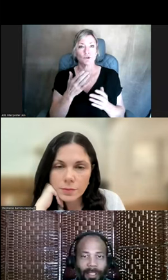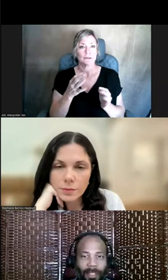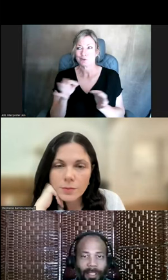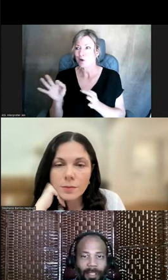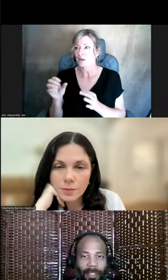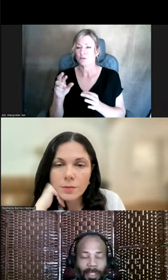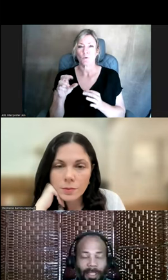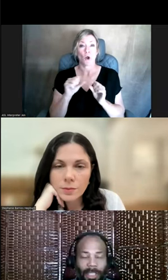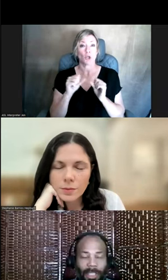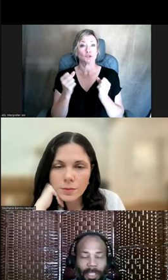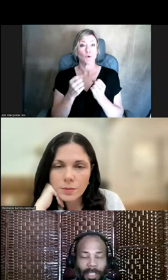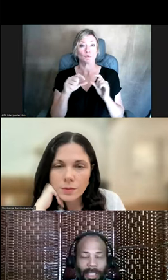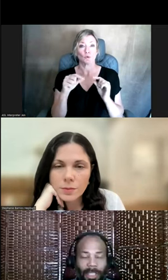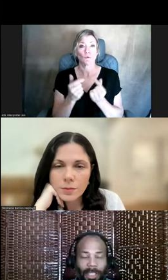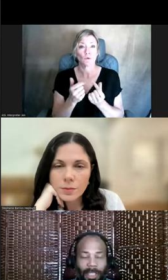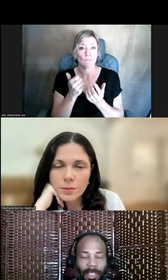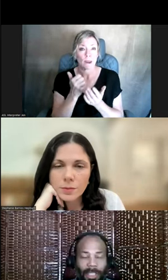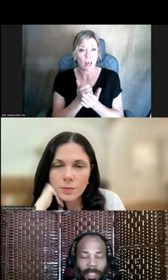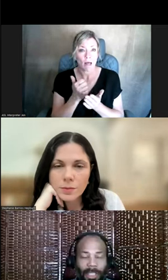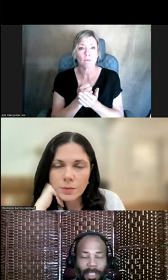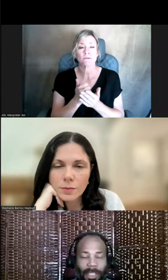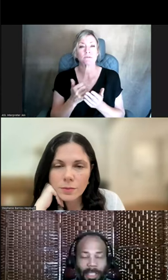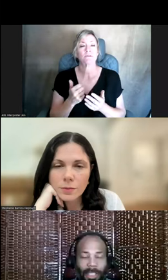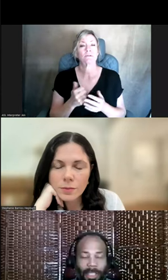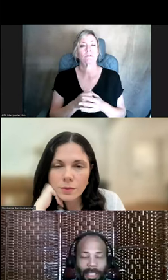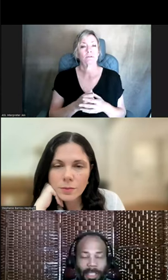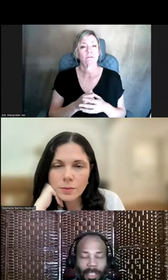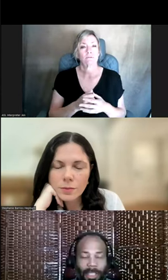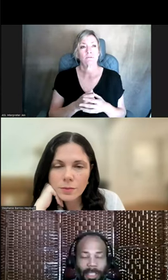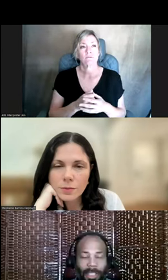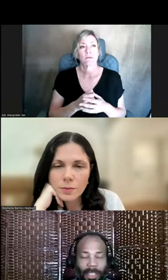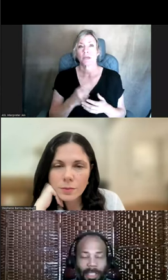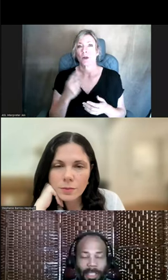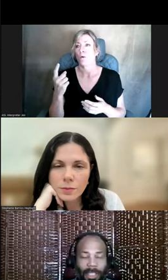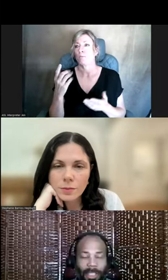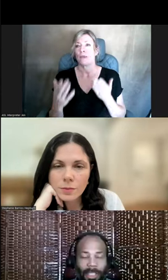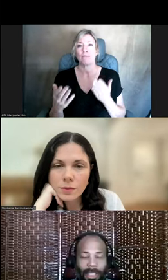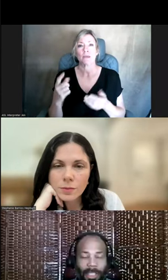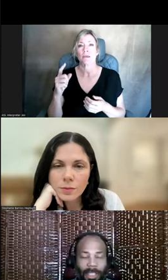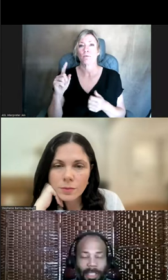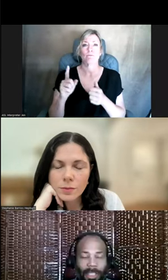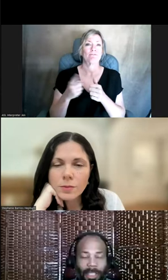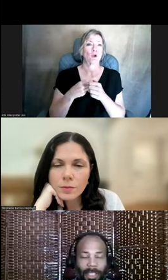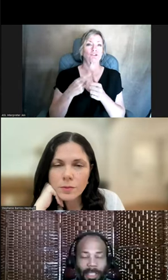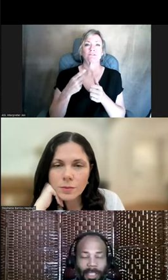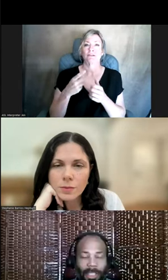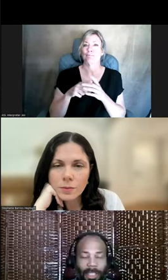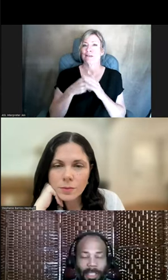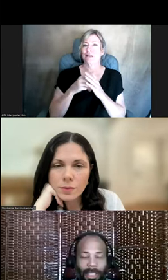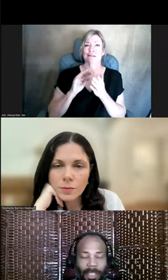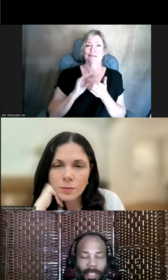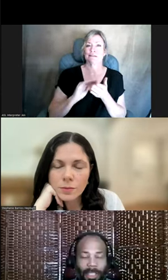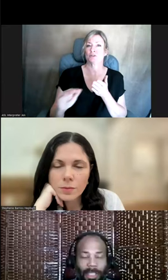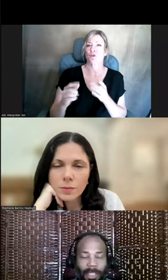a social group that's helpful at one point in time, perhaps when somebody was first discharged from the hospital or